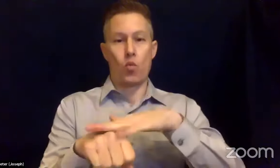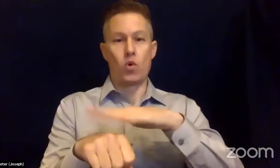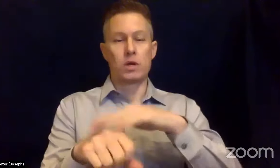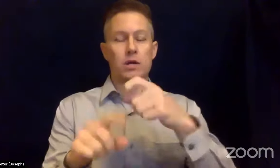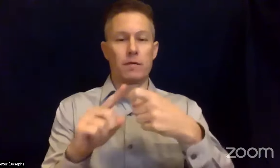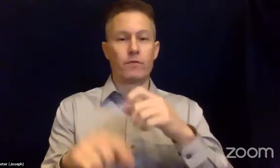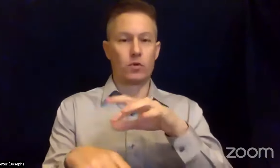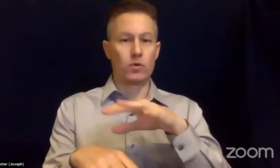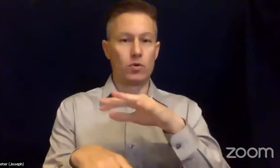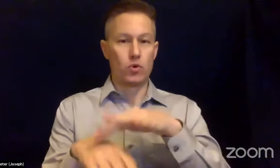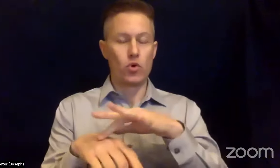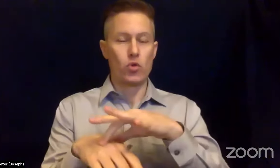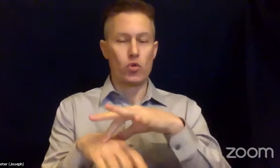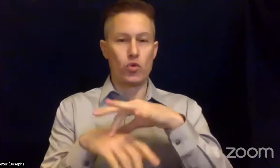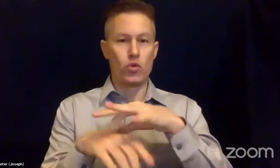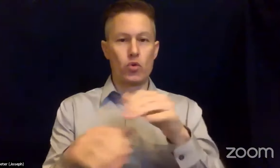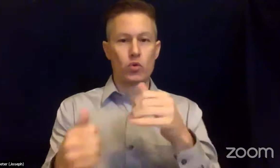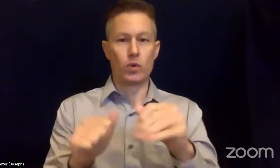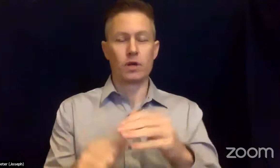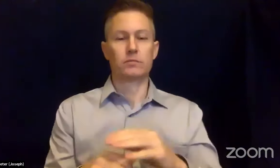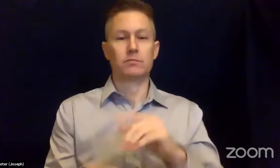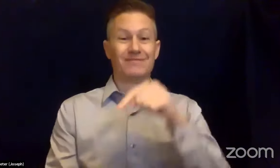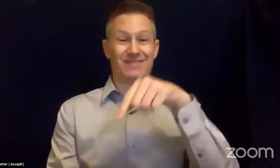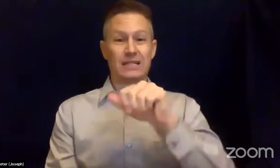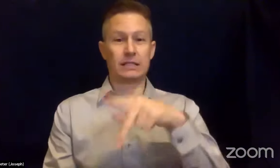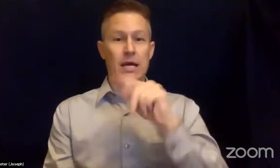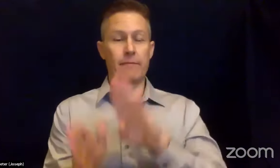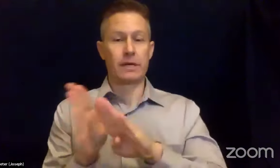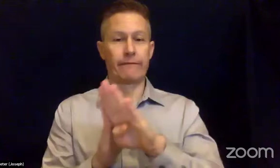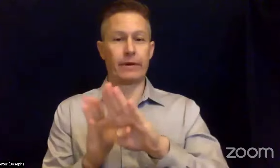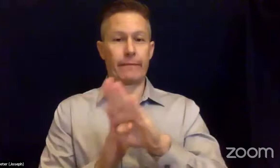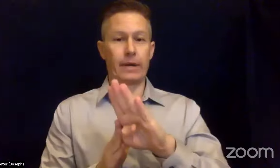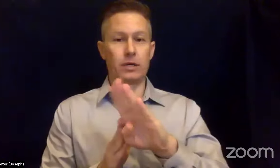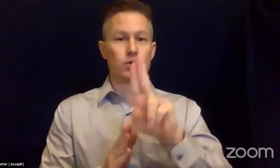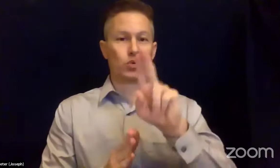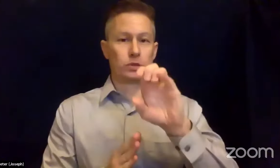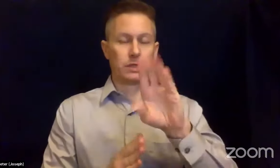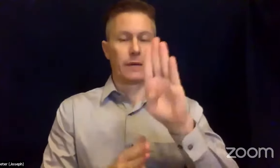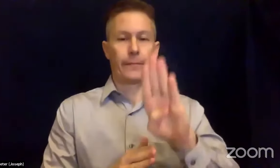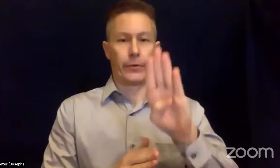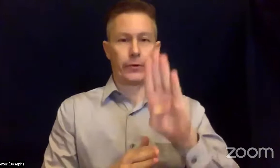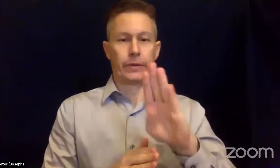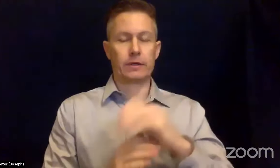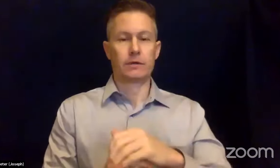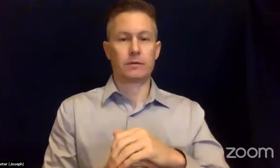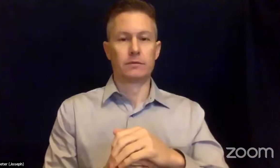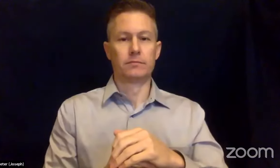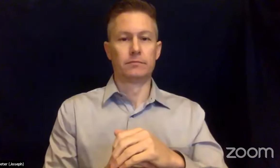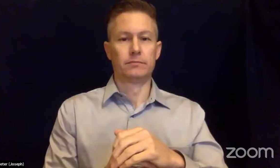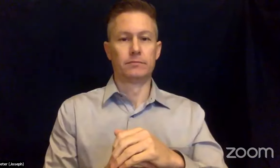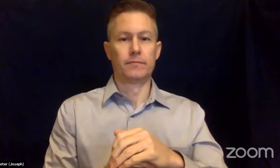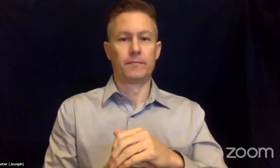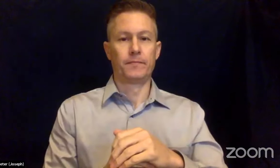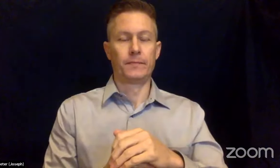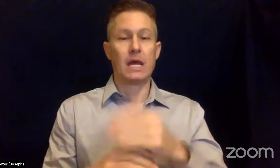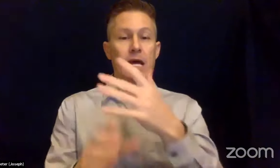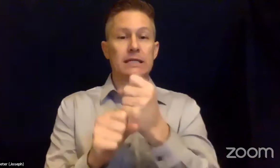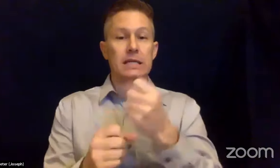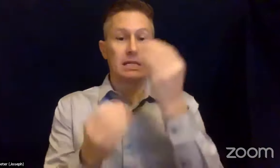this app. Cal OES by UC Berkeley. It draws from the ShakeAlert system to provide individuals,